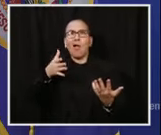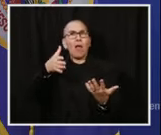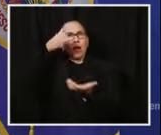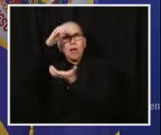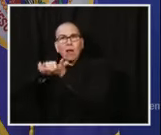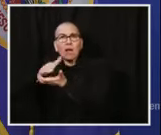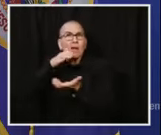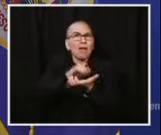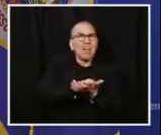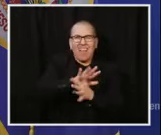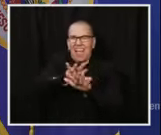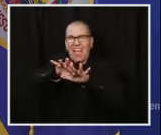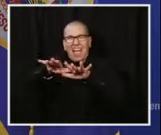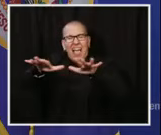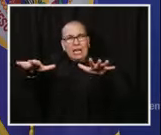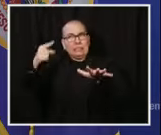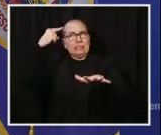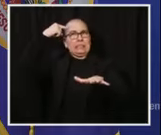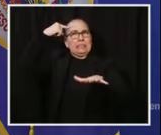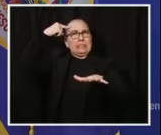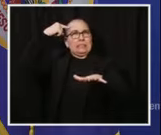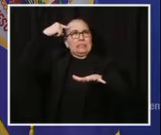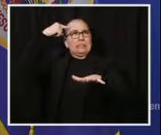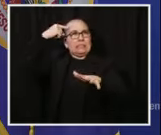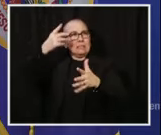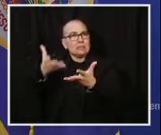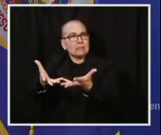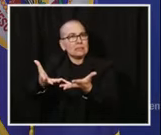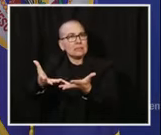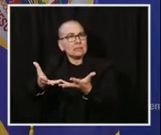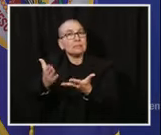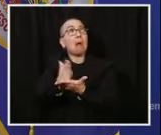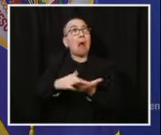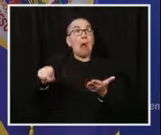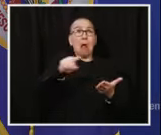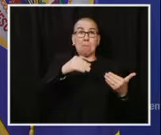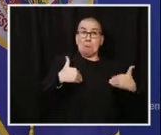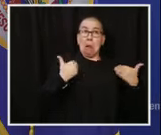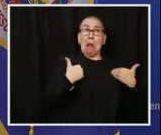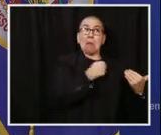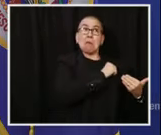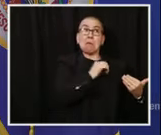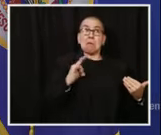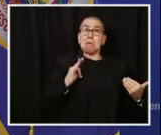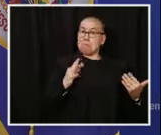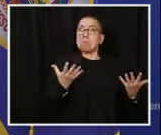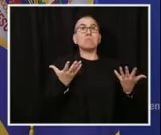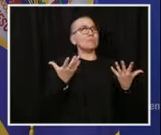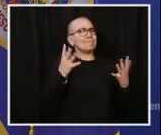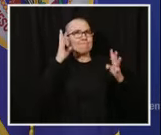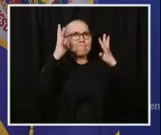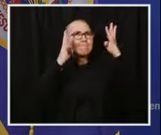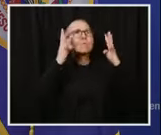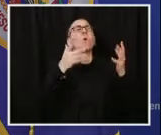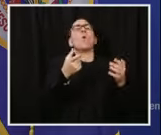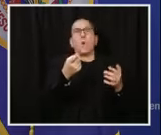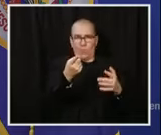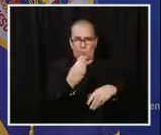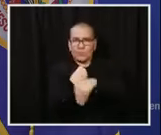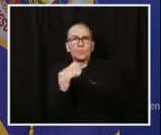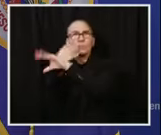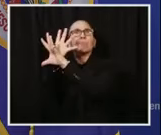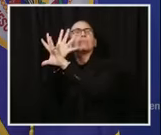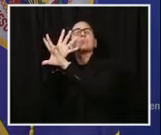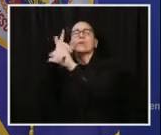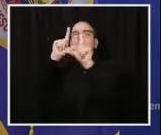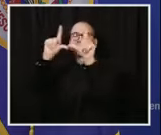technology. We've had 90-year-olds using FaceTime for the first time, and it's just so incredibly gratifying to see the different